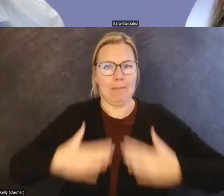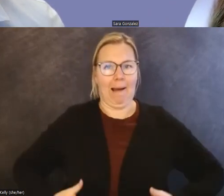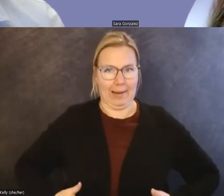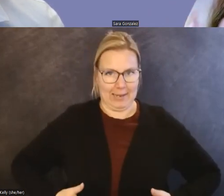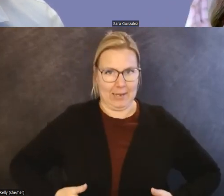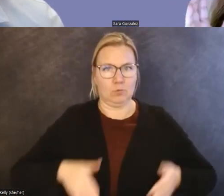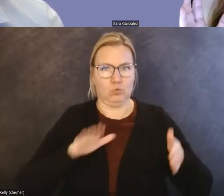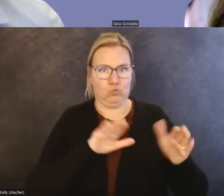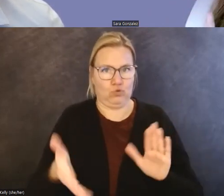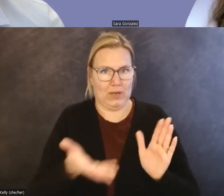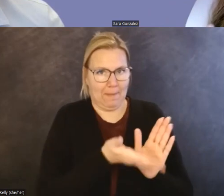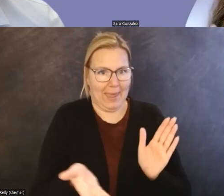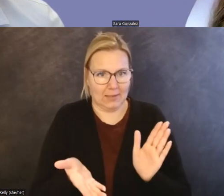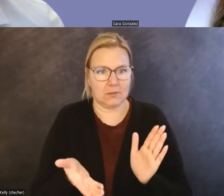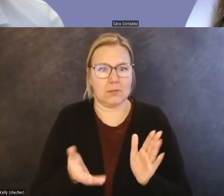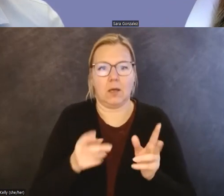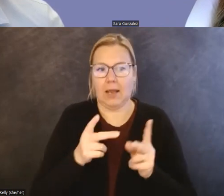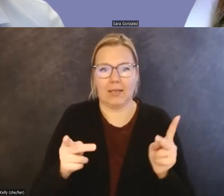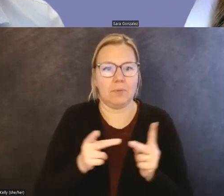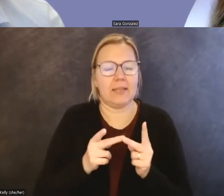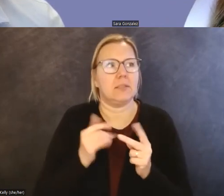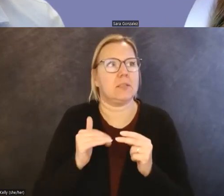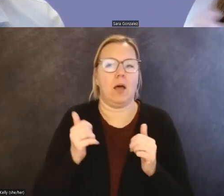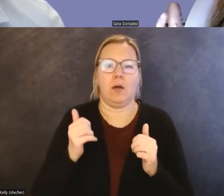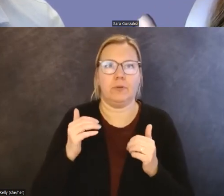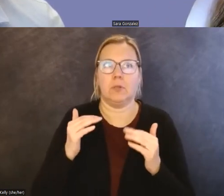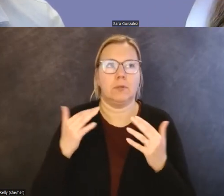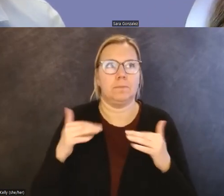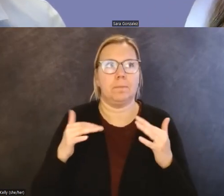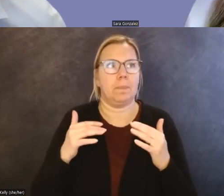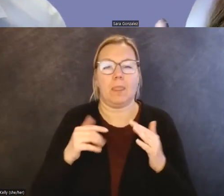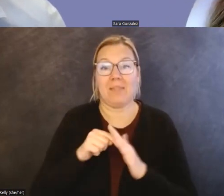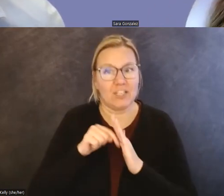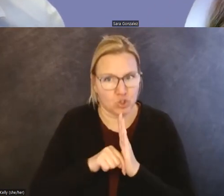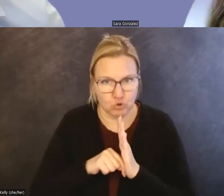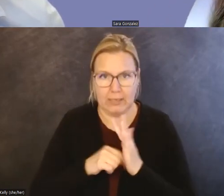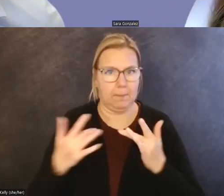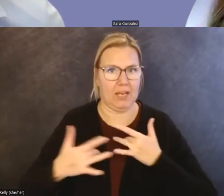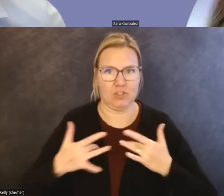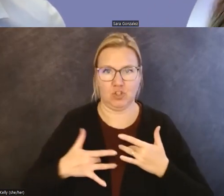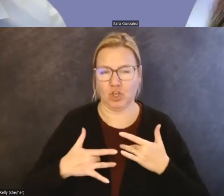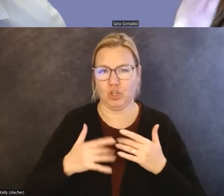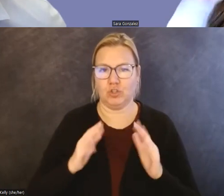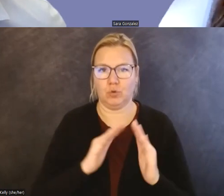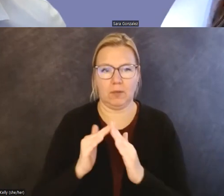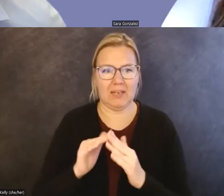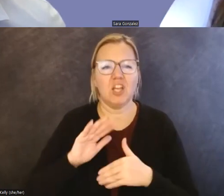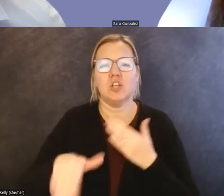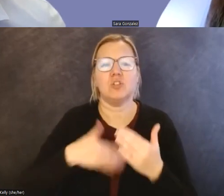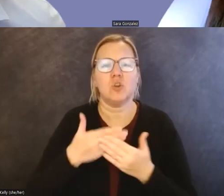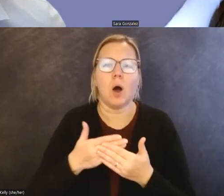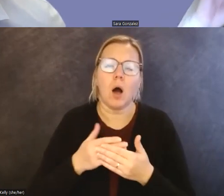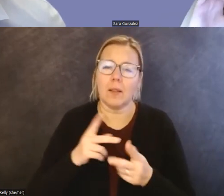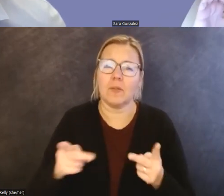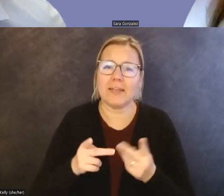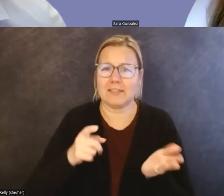that are of extreme concern to the community. So all of the places that we've been working on